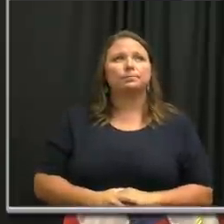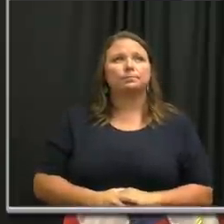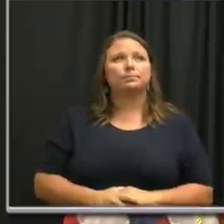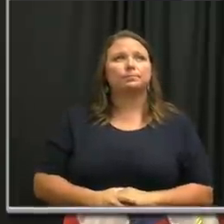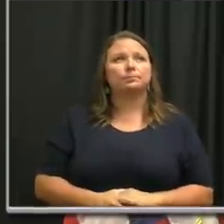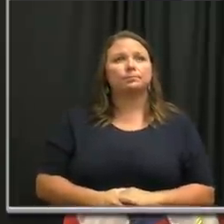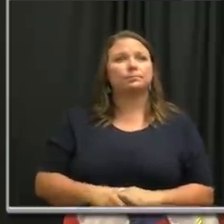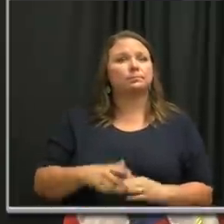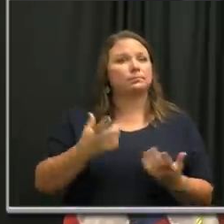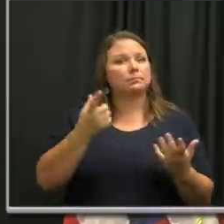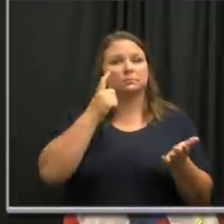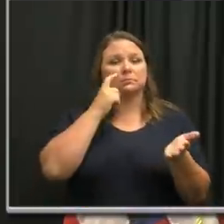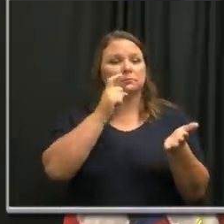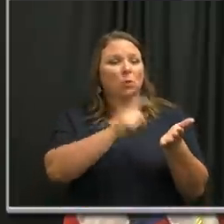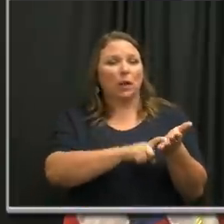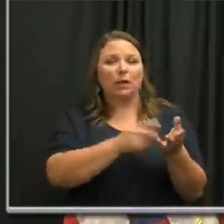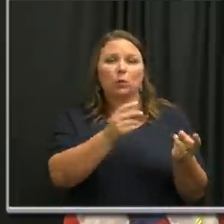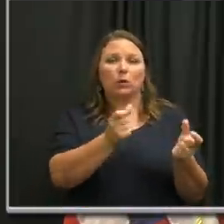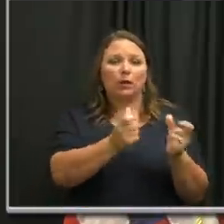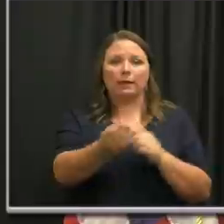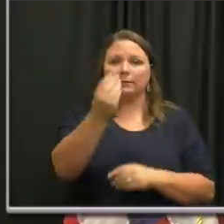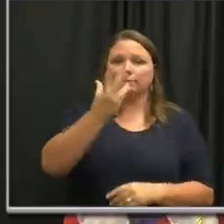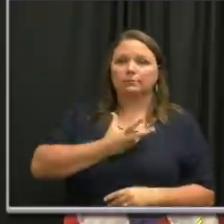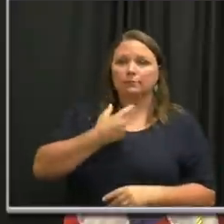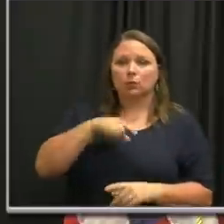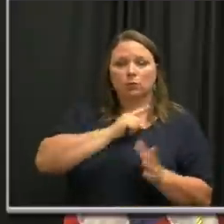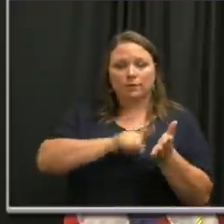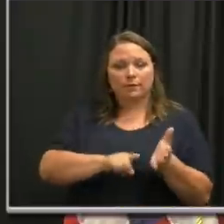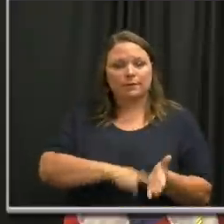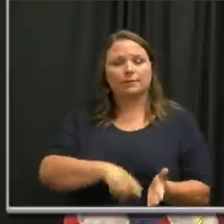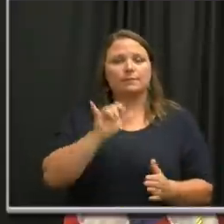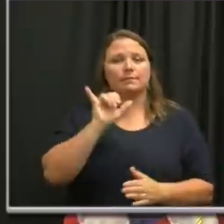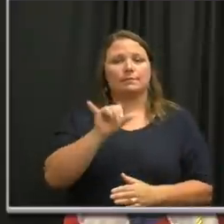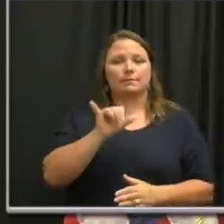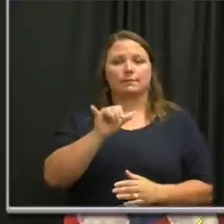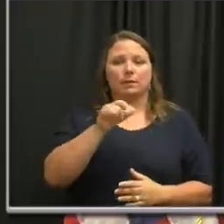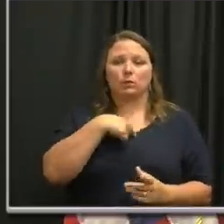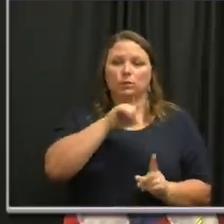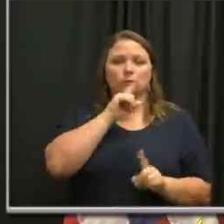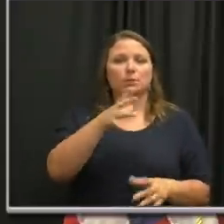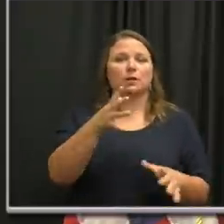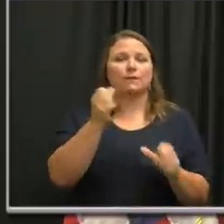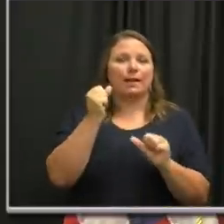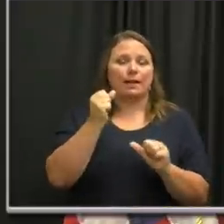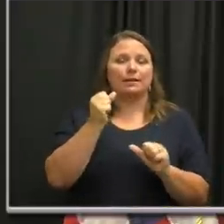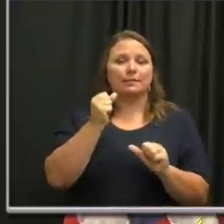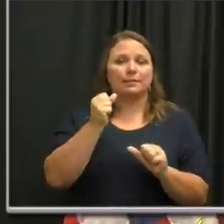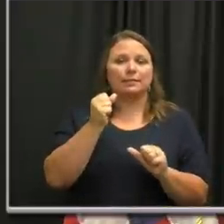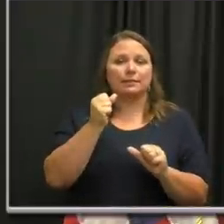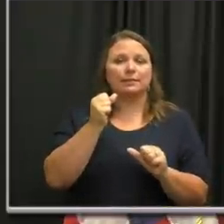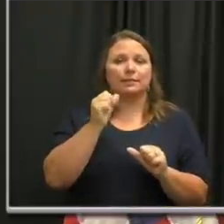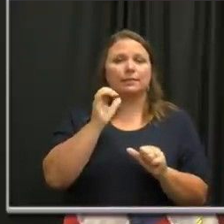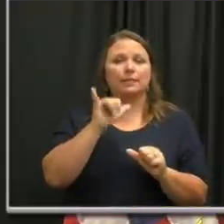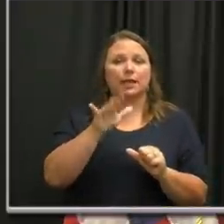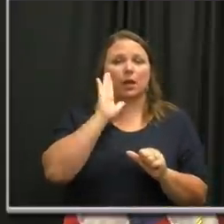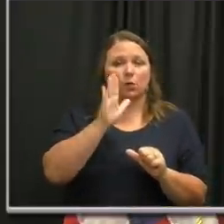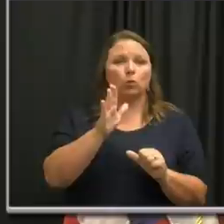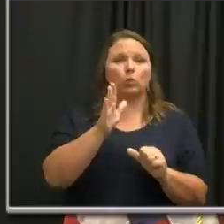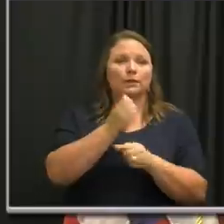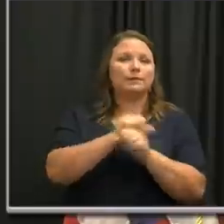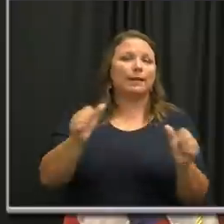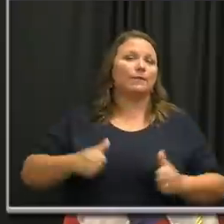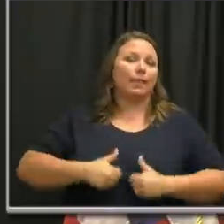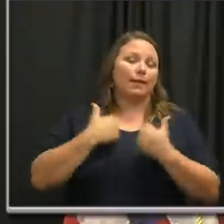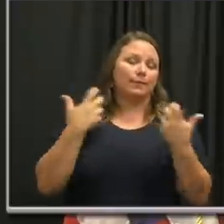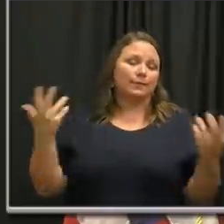Very quickly, somebody recognized something, they raised their hand. We started investigating it. And I think we responded in a very quick manner that, that has, that will probably end up saving